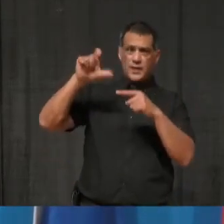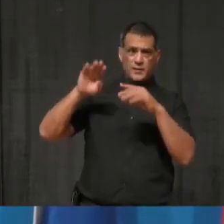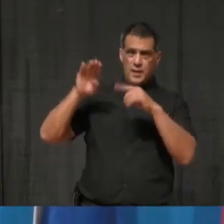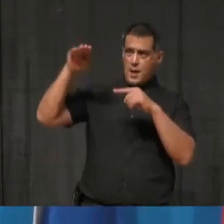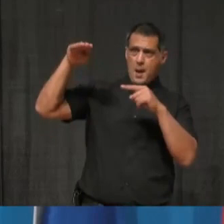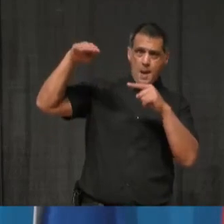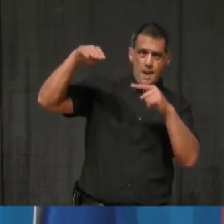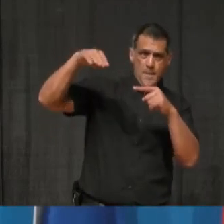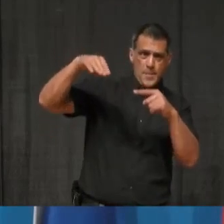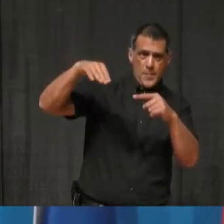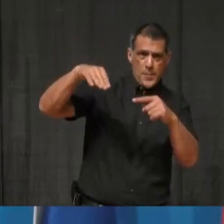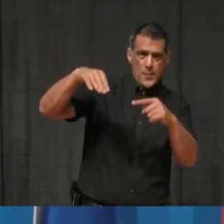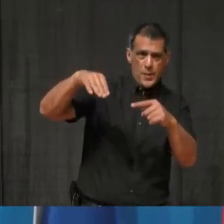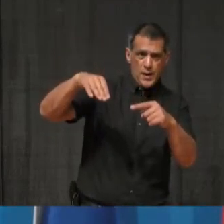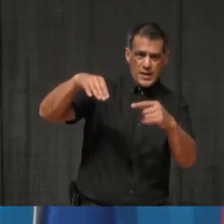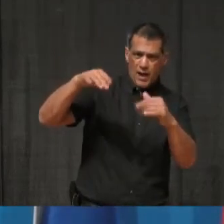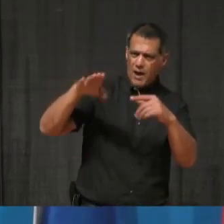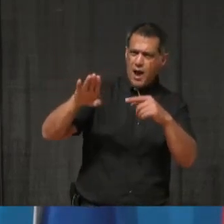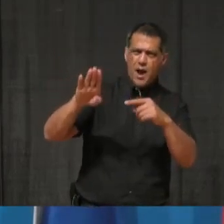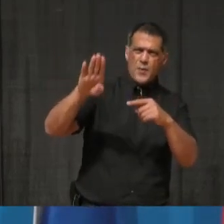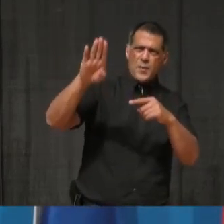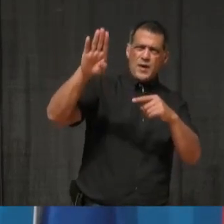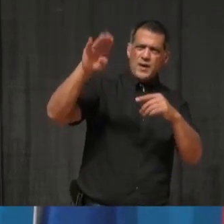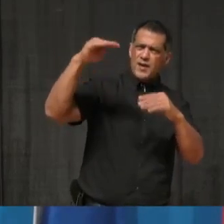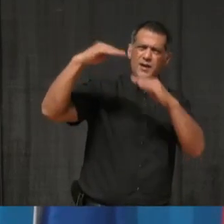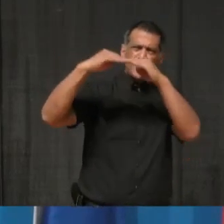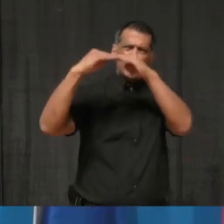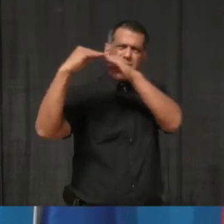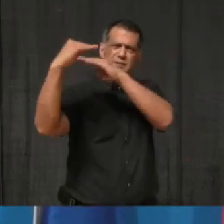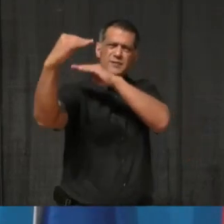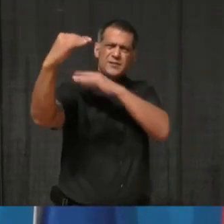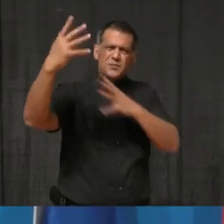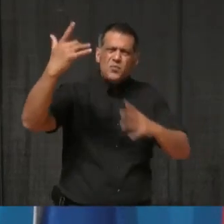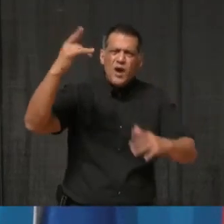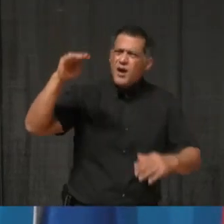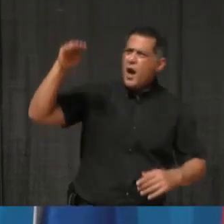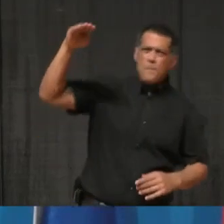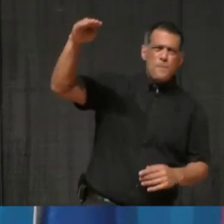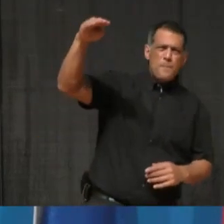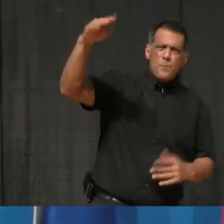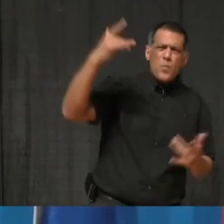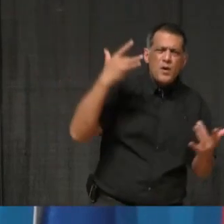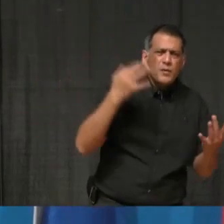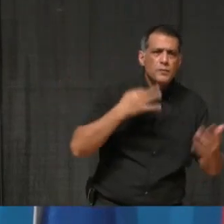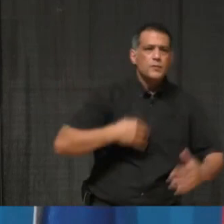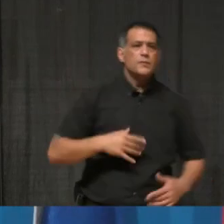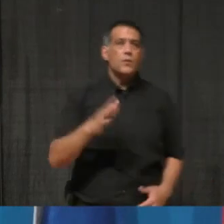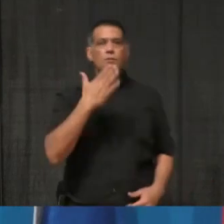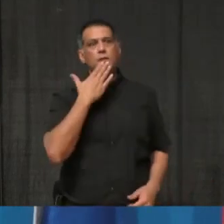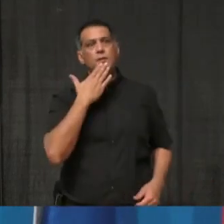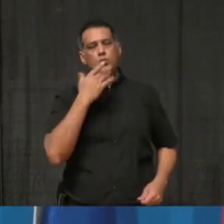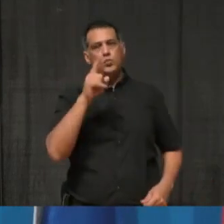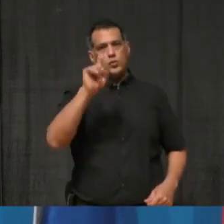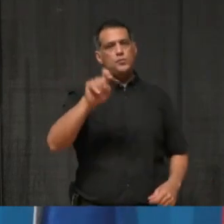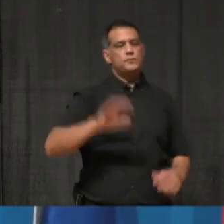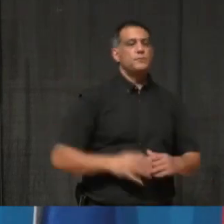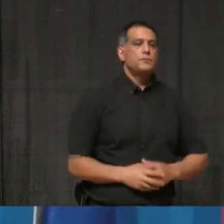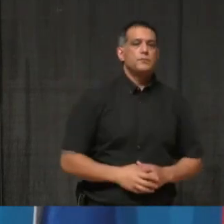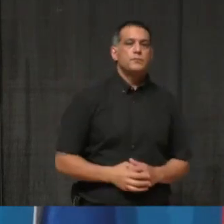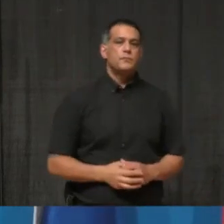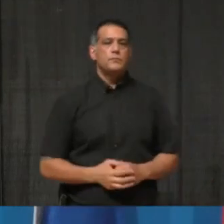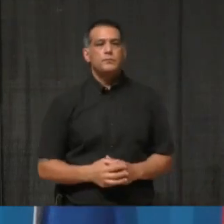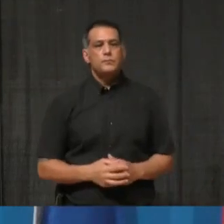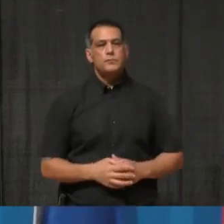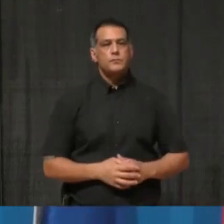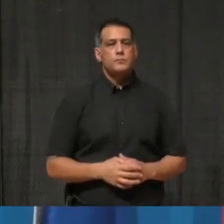could expand a little bit more on what you think is working right now. Absolutely. Thanks so much for the question, Kelly. I